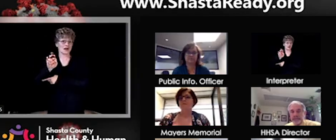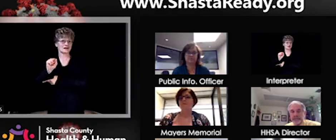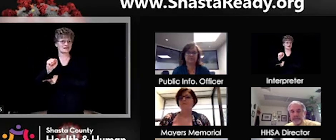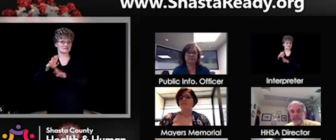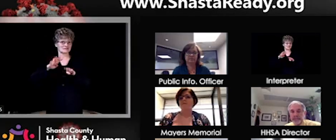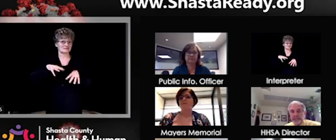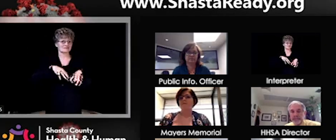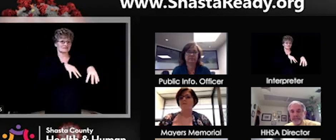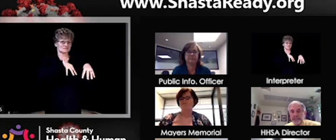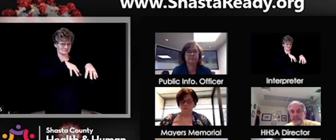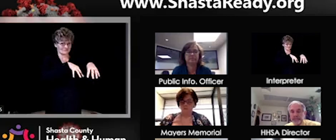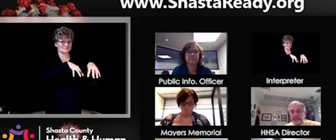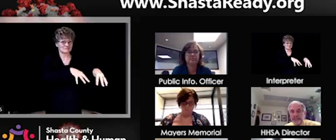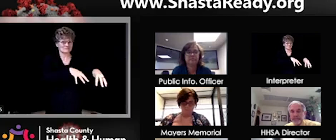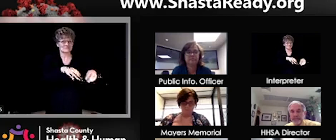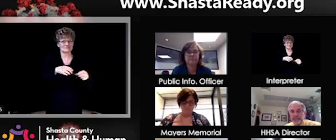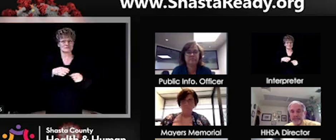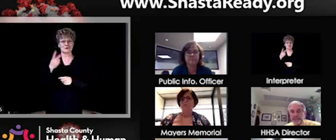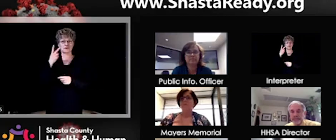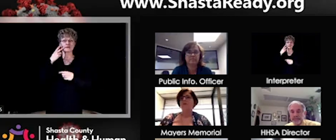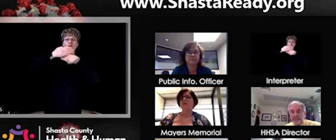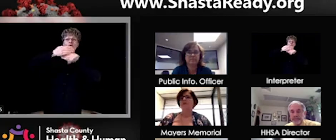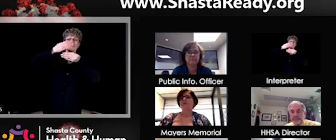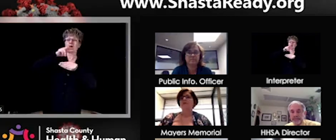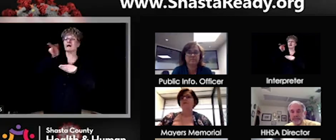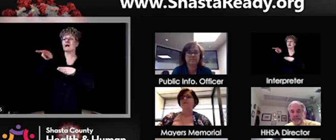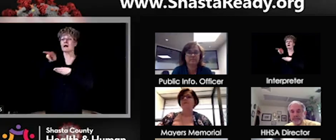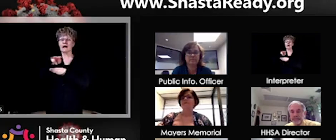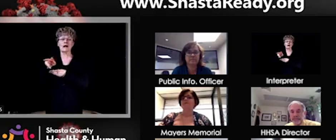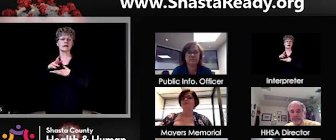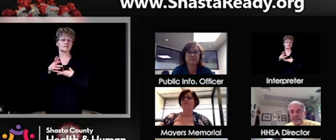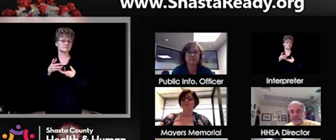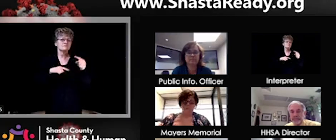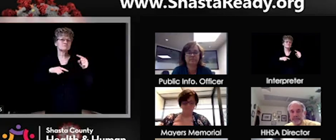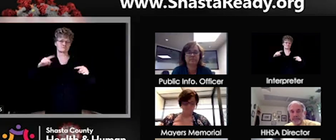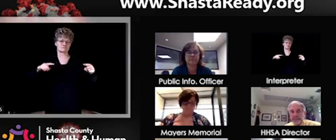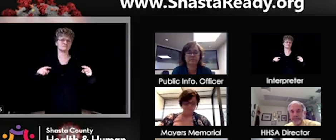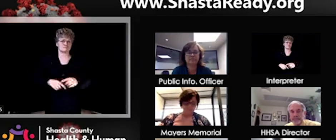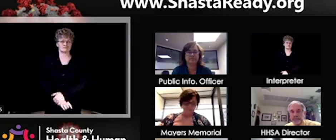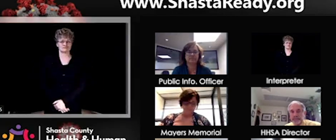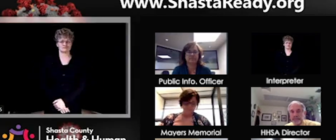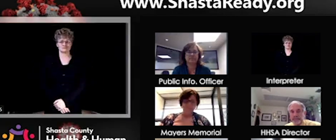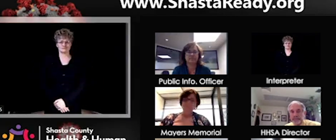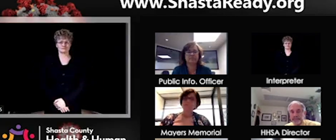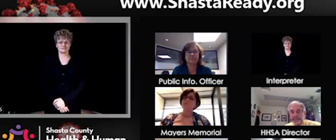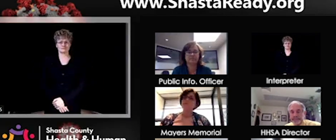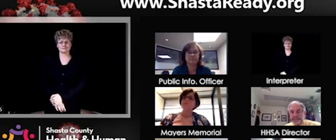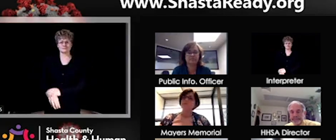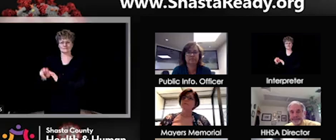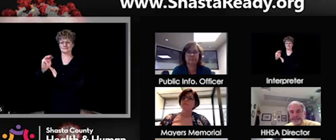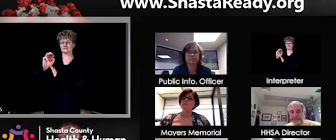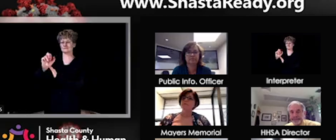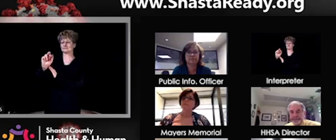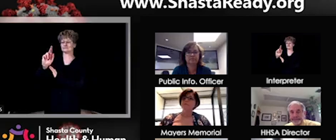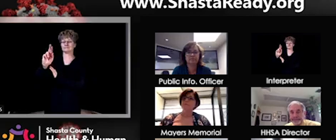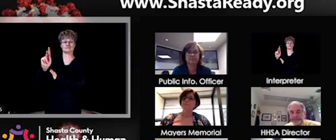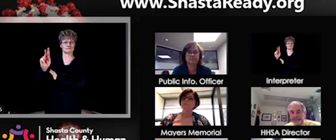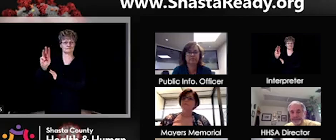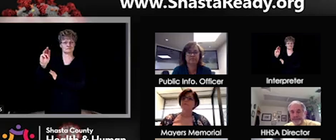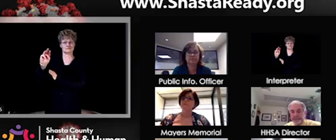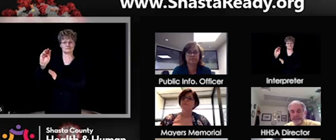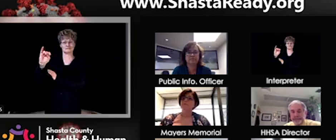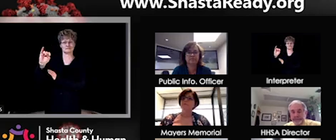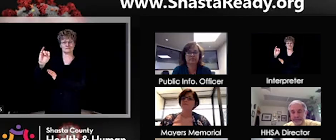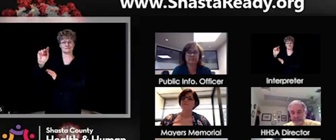And for, uh, the hospitals, I know, uh, Rob was mentioning this last week or the week before there, uh, opened up just slightly to preop,